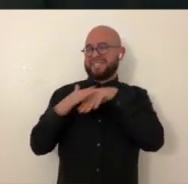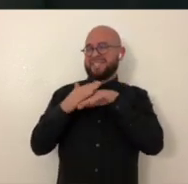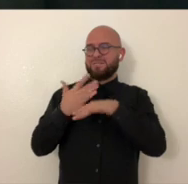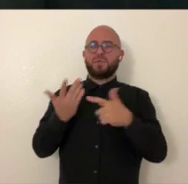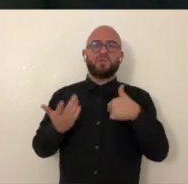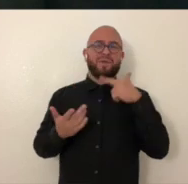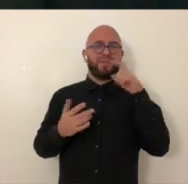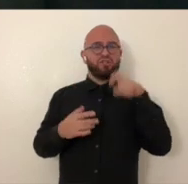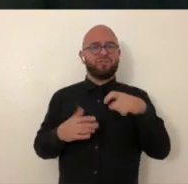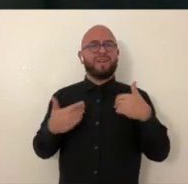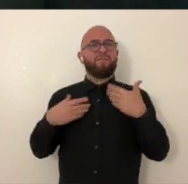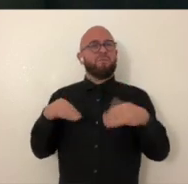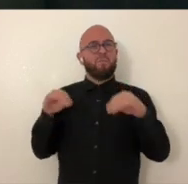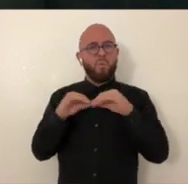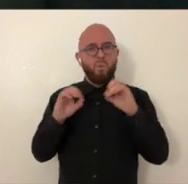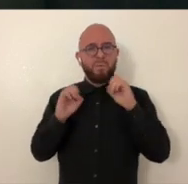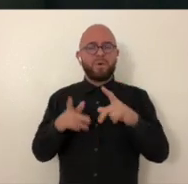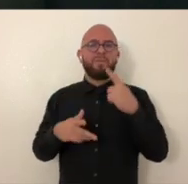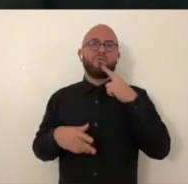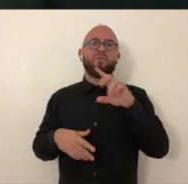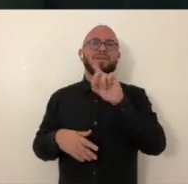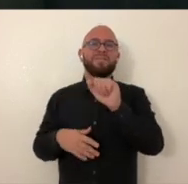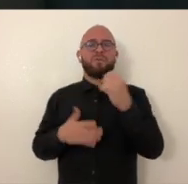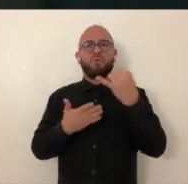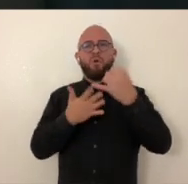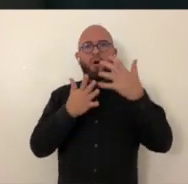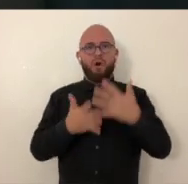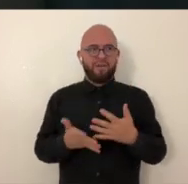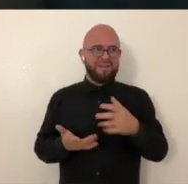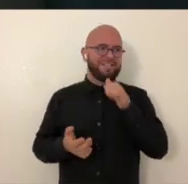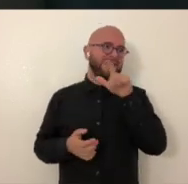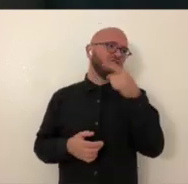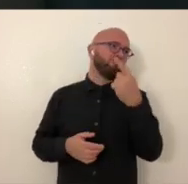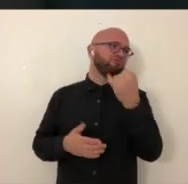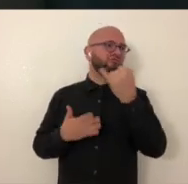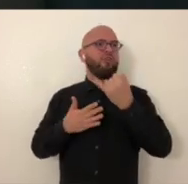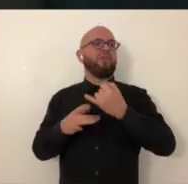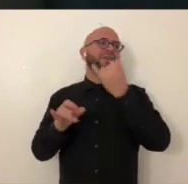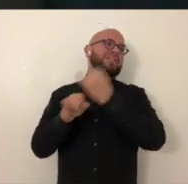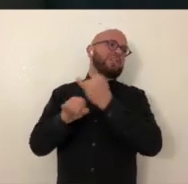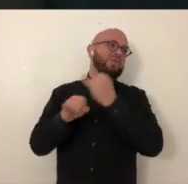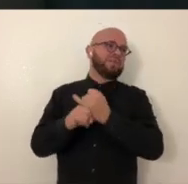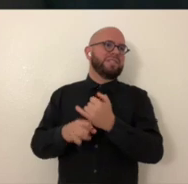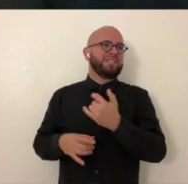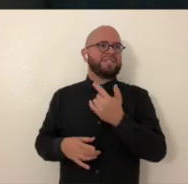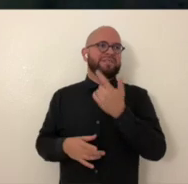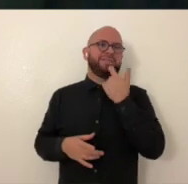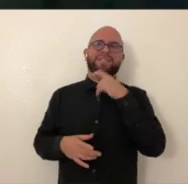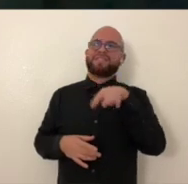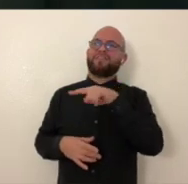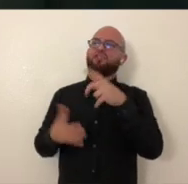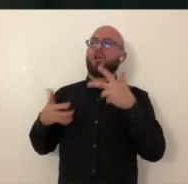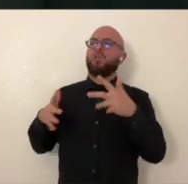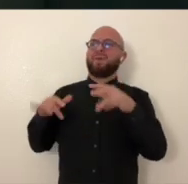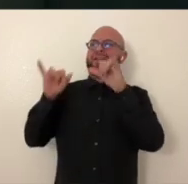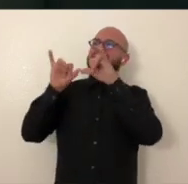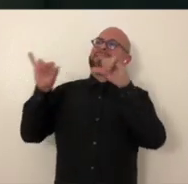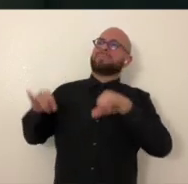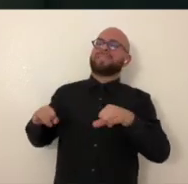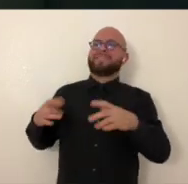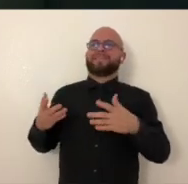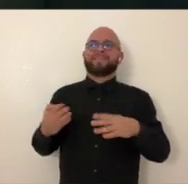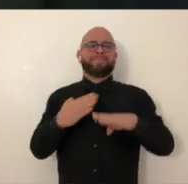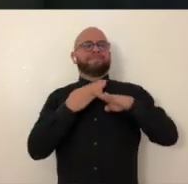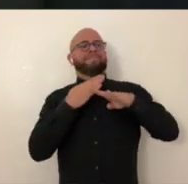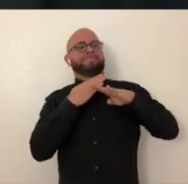inaccessible. I really think that there should be opportunities for disabled artists beyond, you know, art institutions because they're already